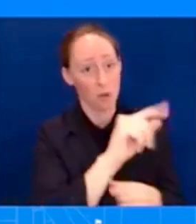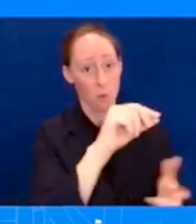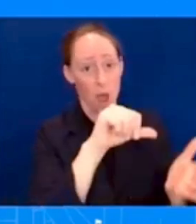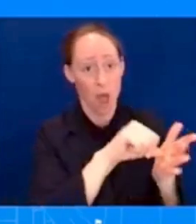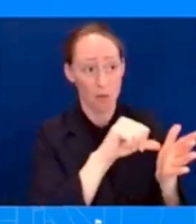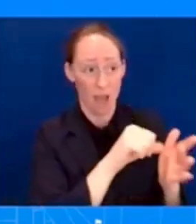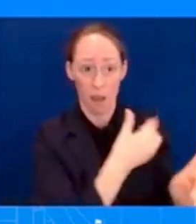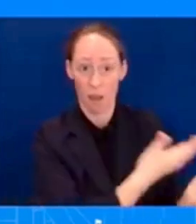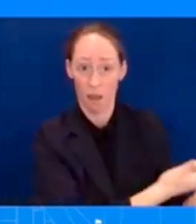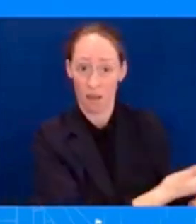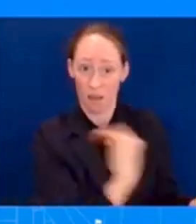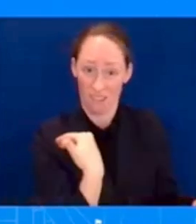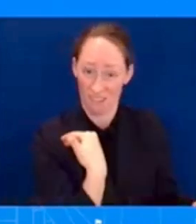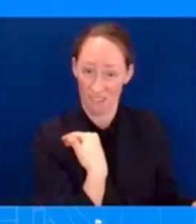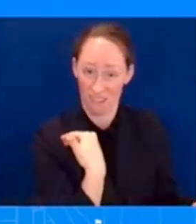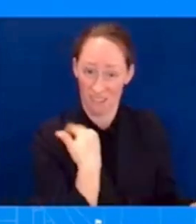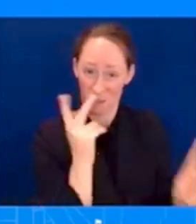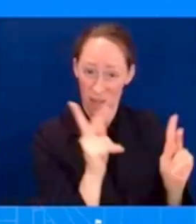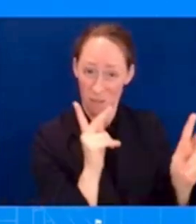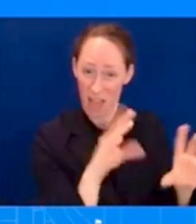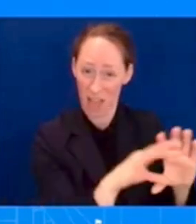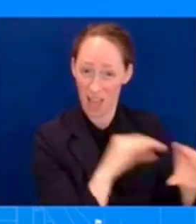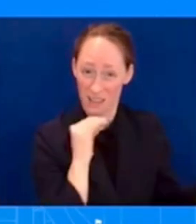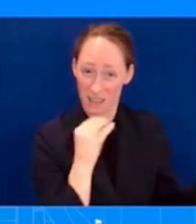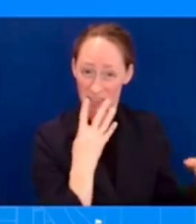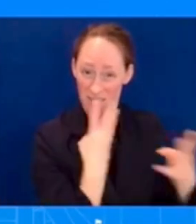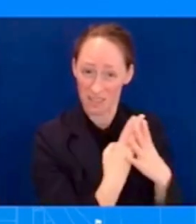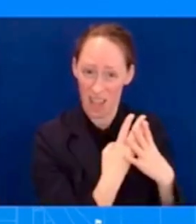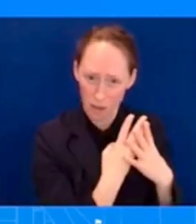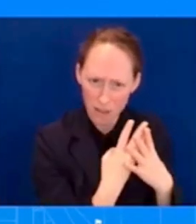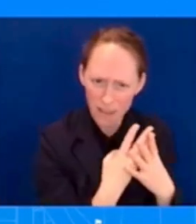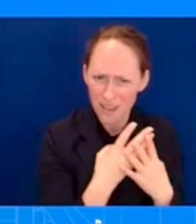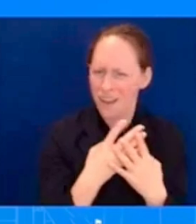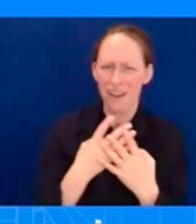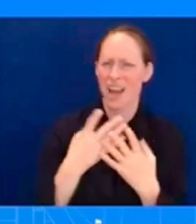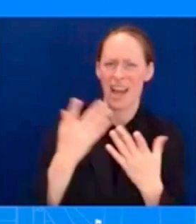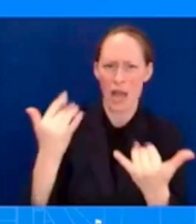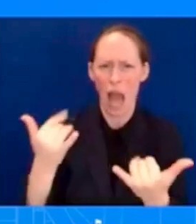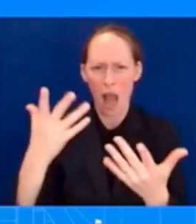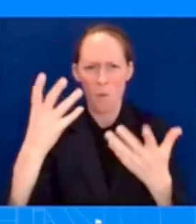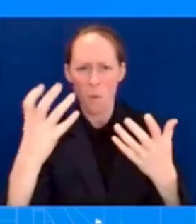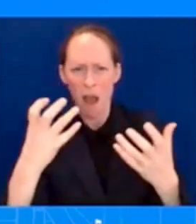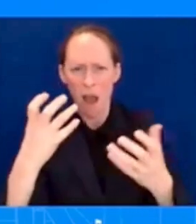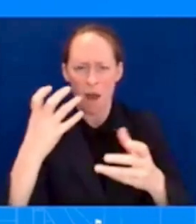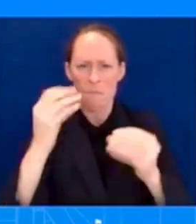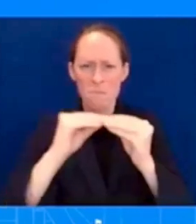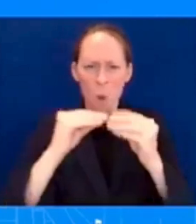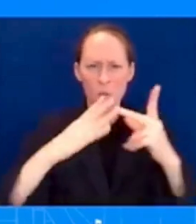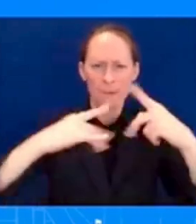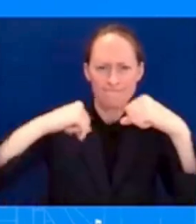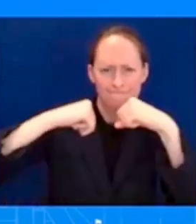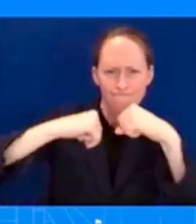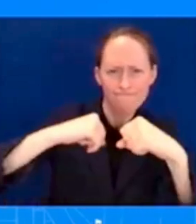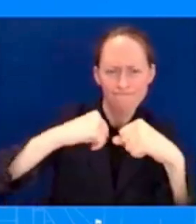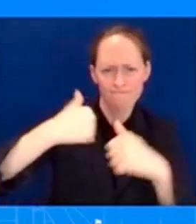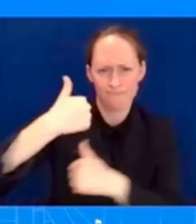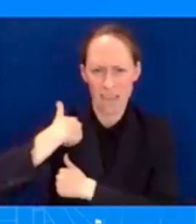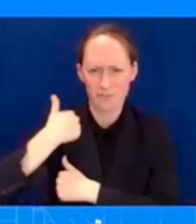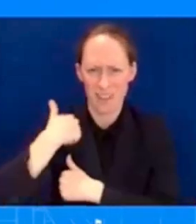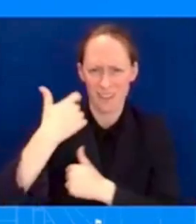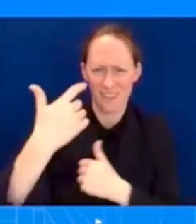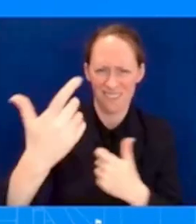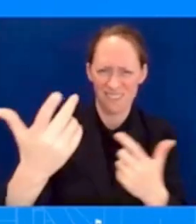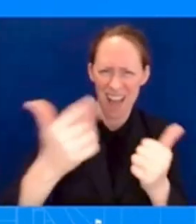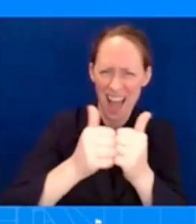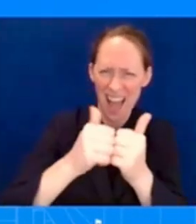You asked me two questions, so I'll take the first one. So I want to be clear that the negotiations for the release and